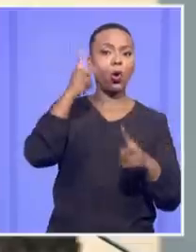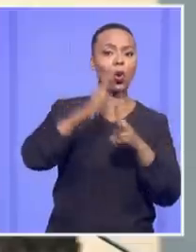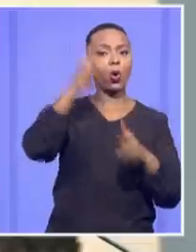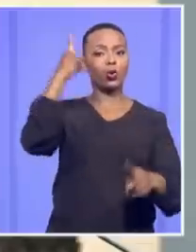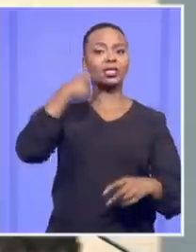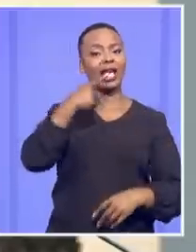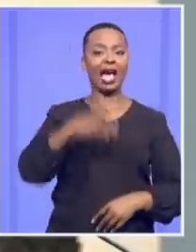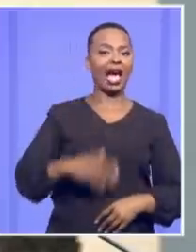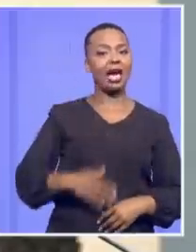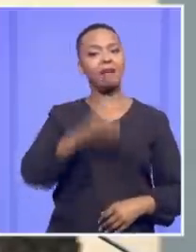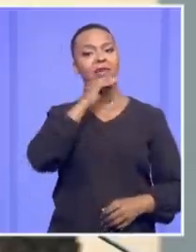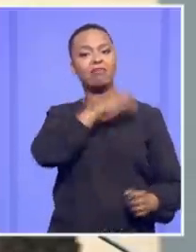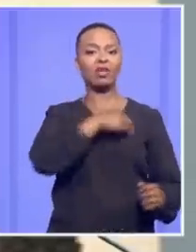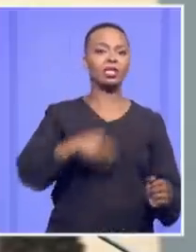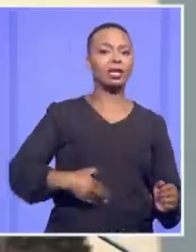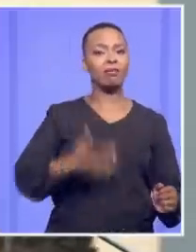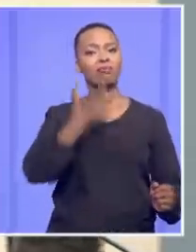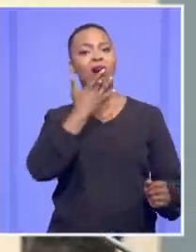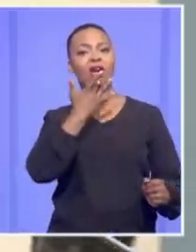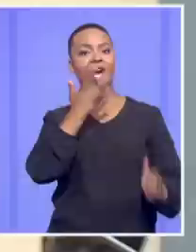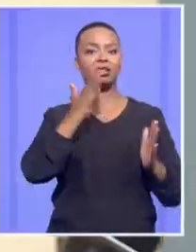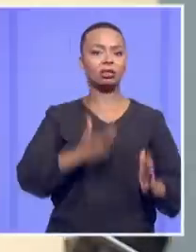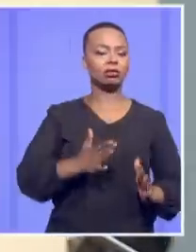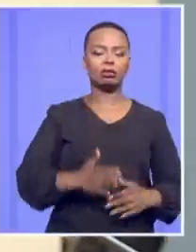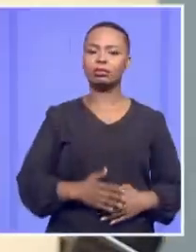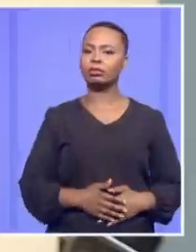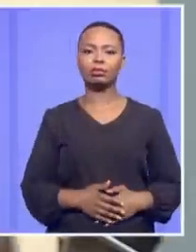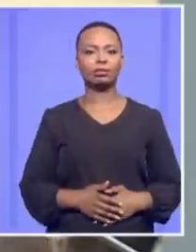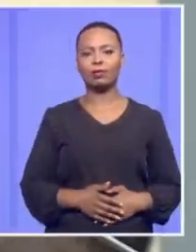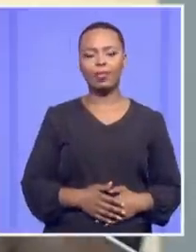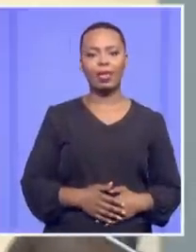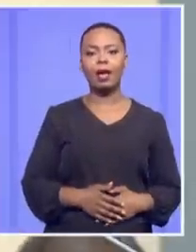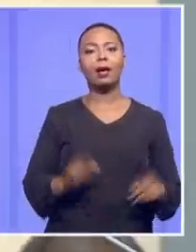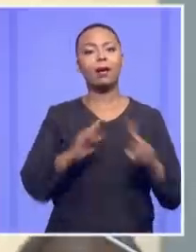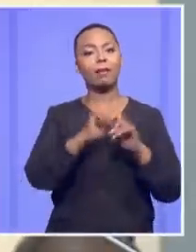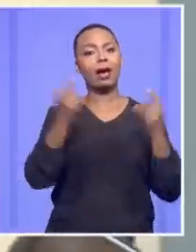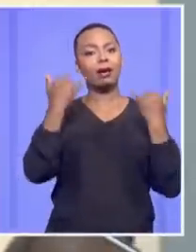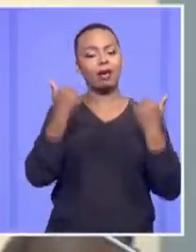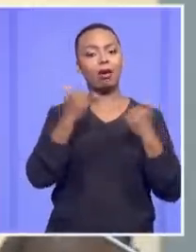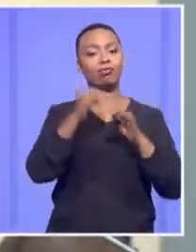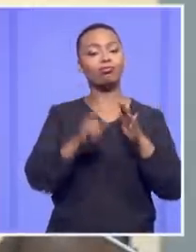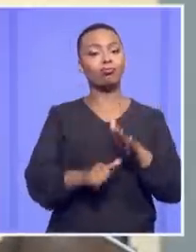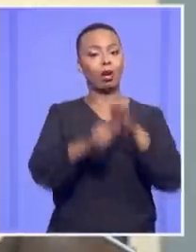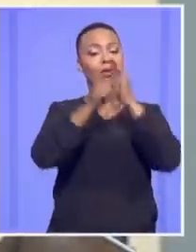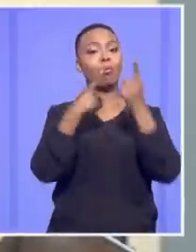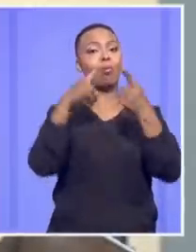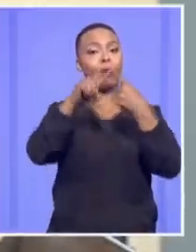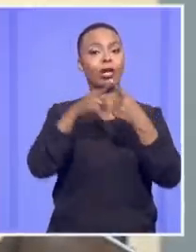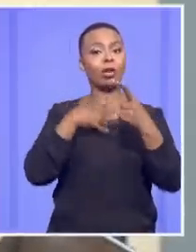in these sorts of situations. But the more fundamental point I wish to submit is this.